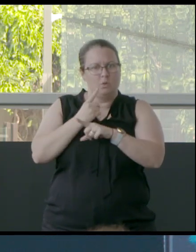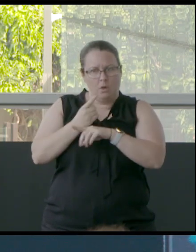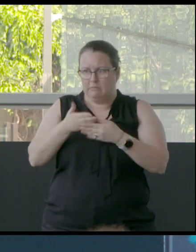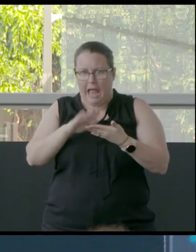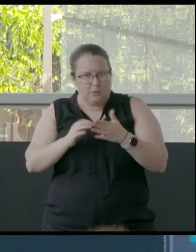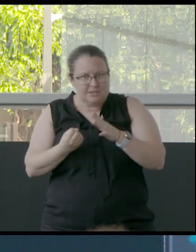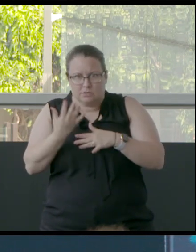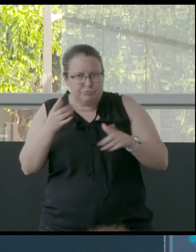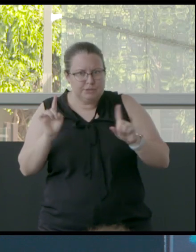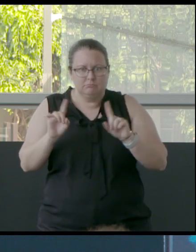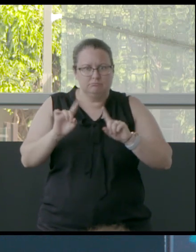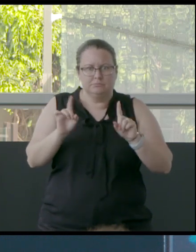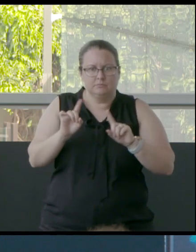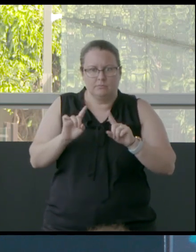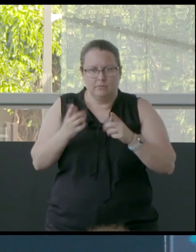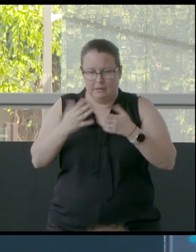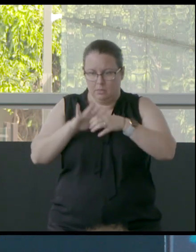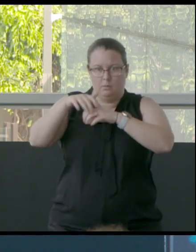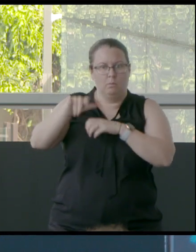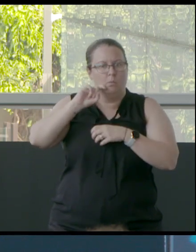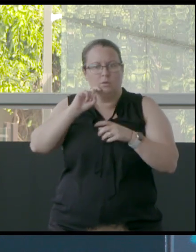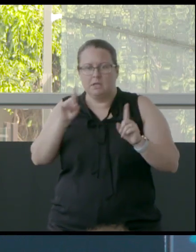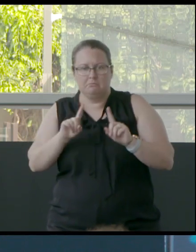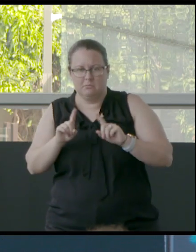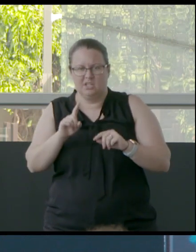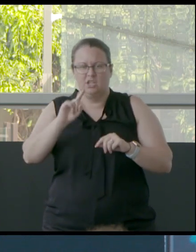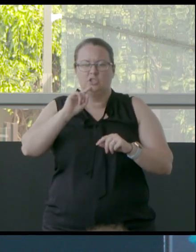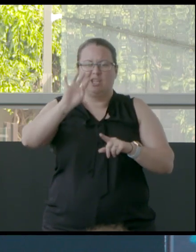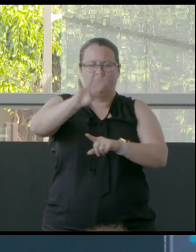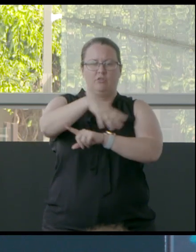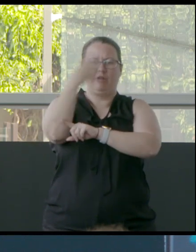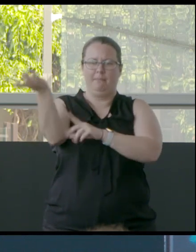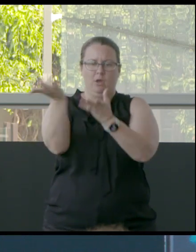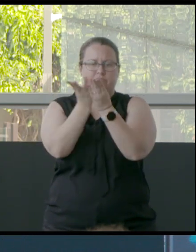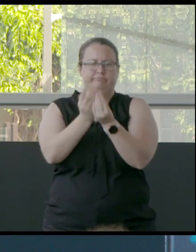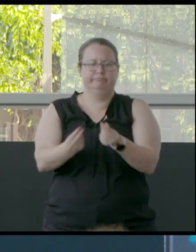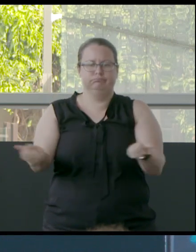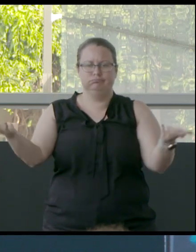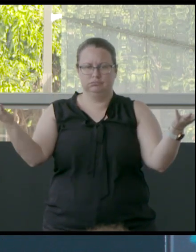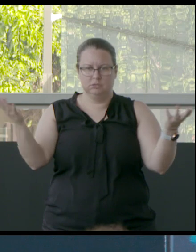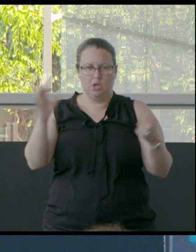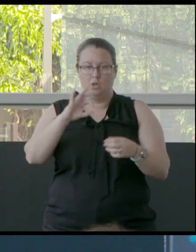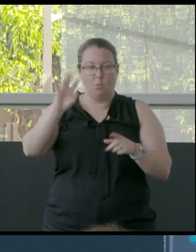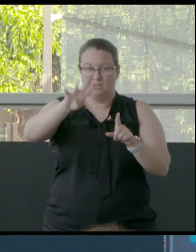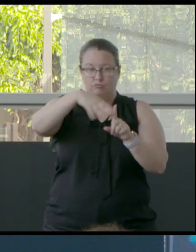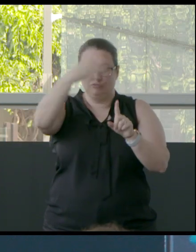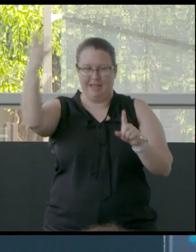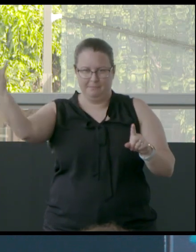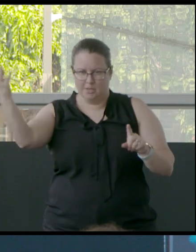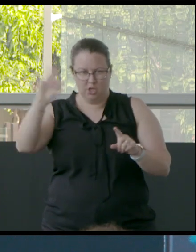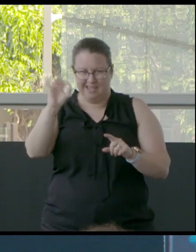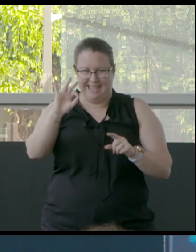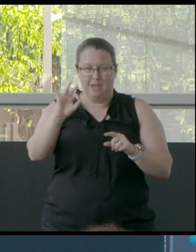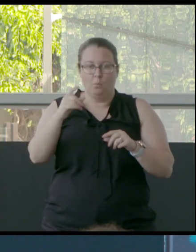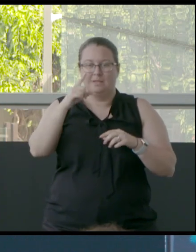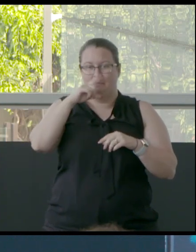are the springs now? Or, you know, how's Lillydale Springs? And her grandmother said, the rainbow dried it up. But in fact, it wasn't the rainbow. was a pastoralist on the